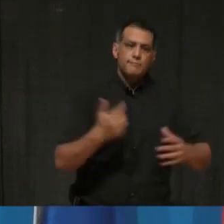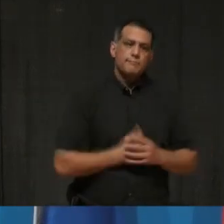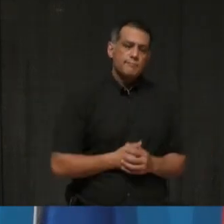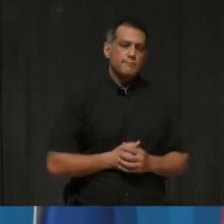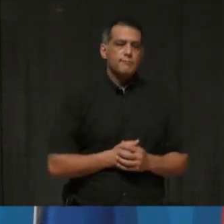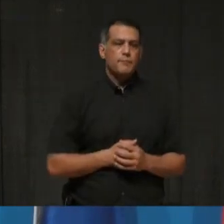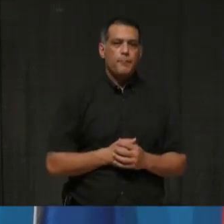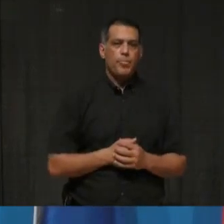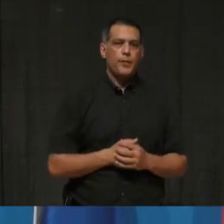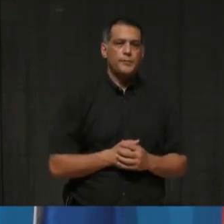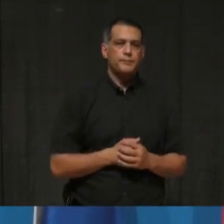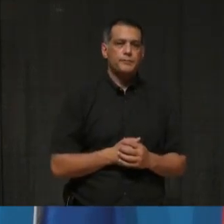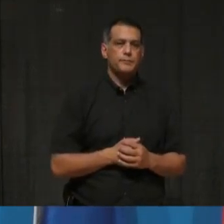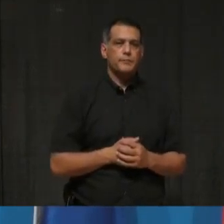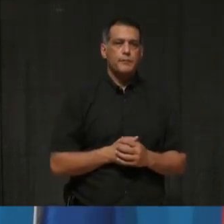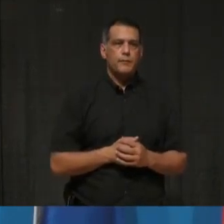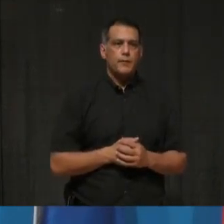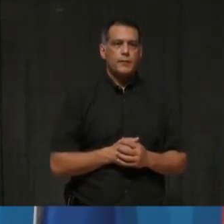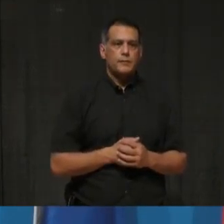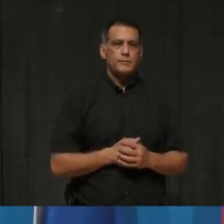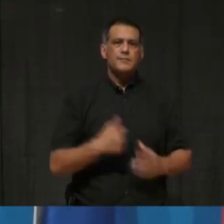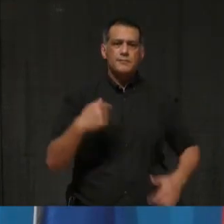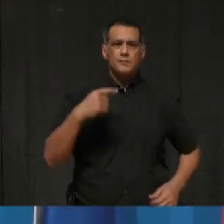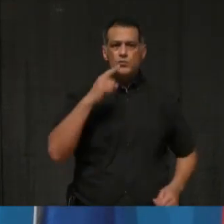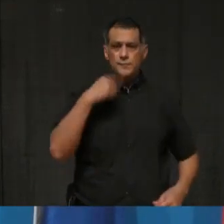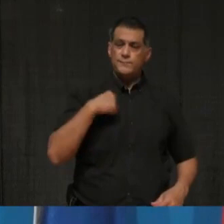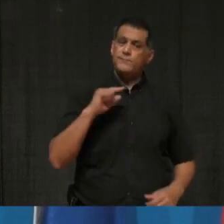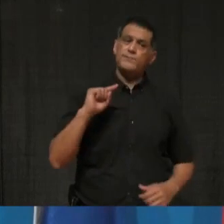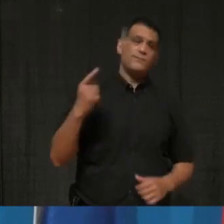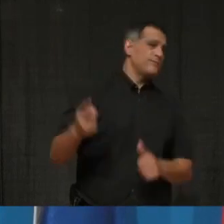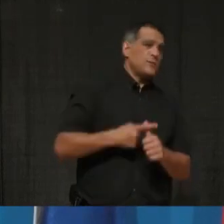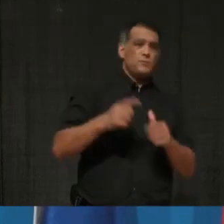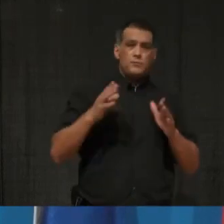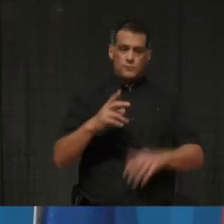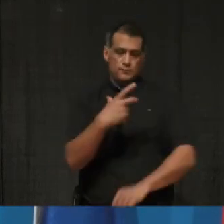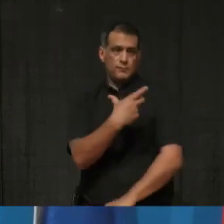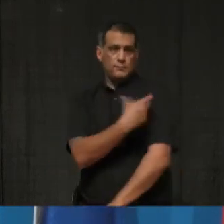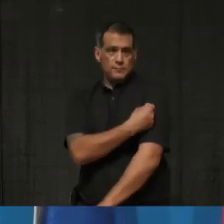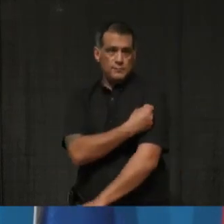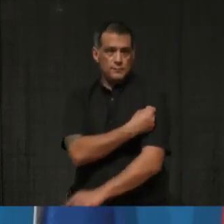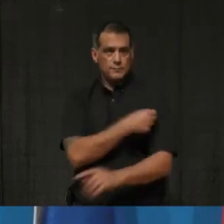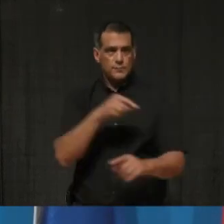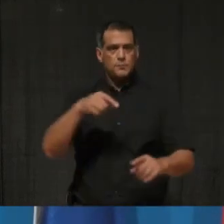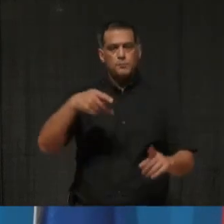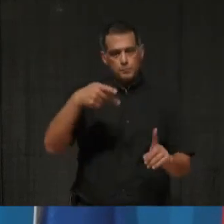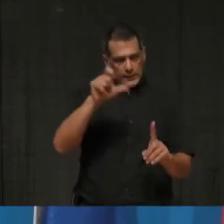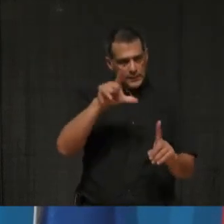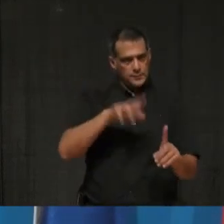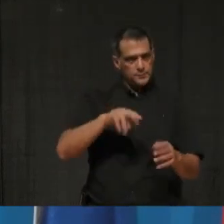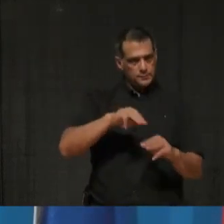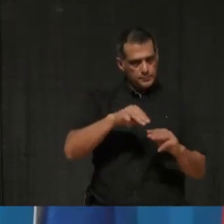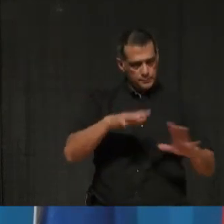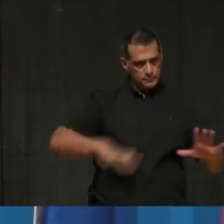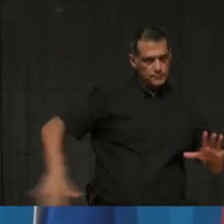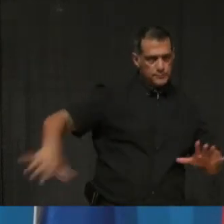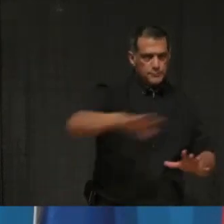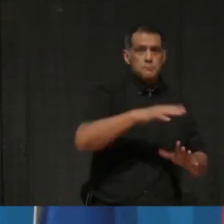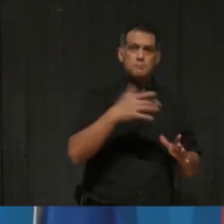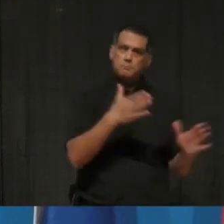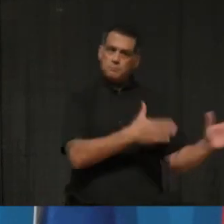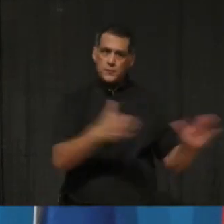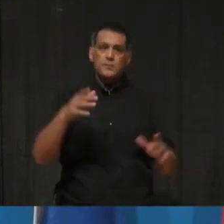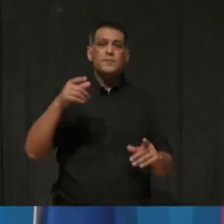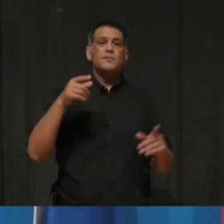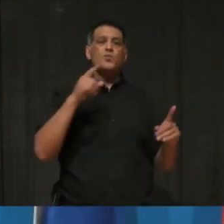uh, preliminary appeal mass vaccination plan, uh, to council last Thursday. Uh, we are planning for a number of mass vaccination sites,